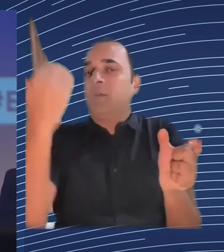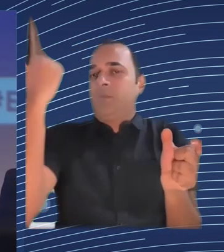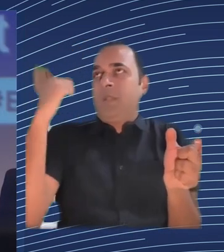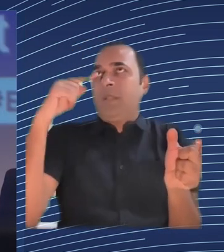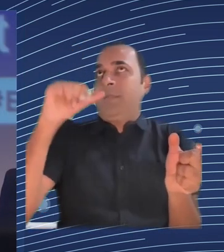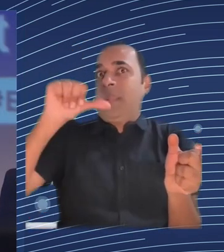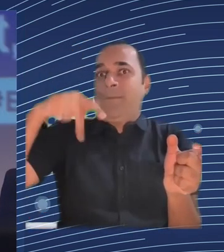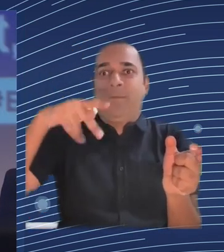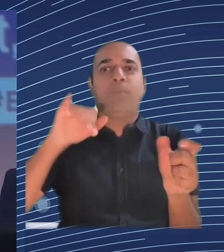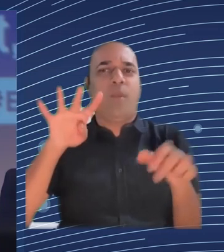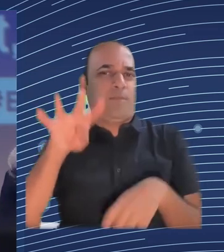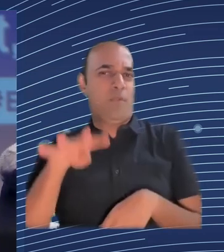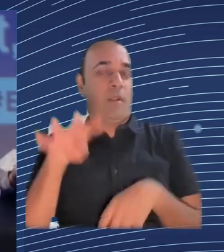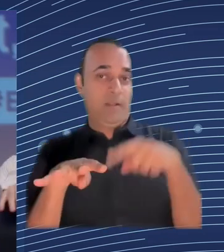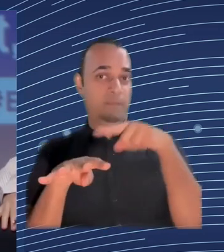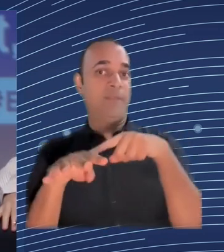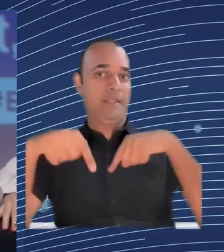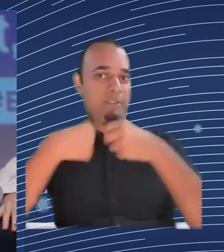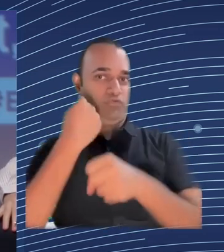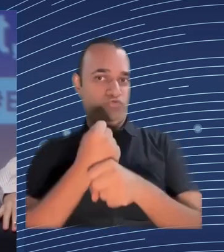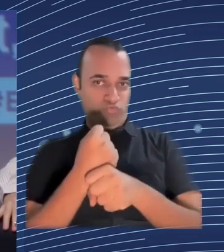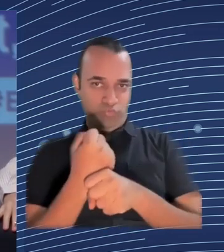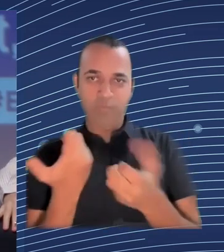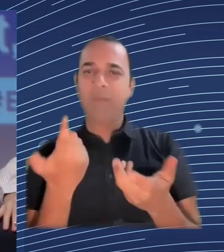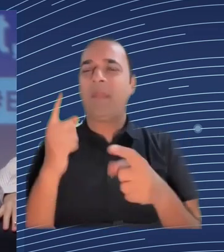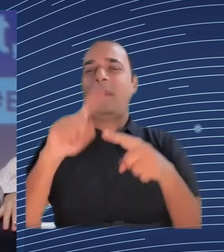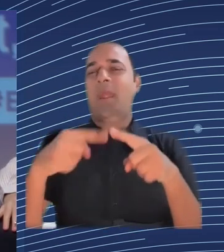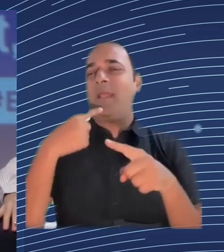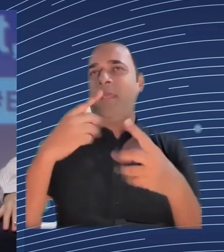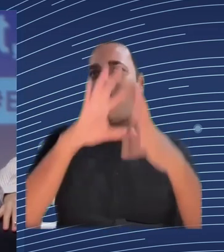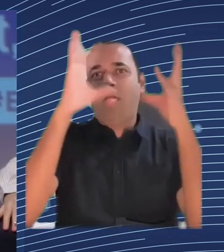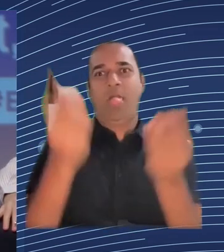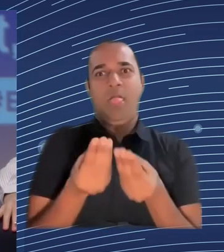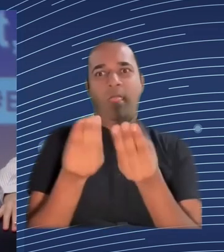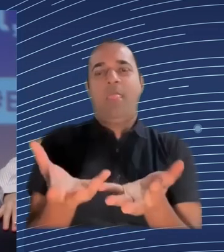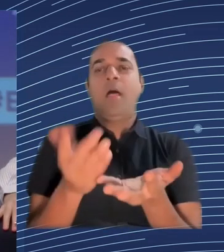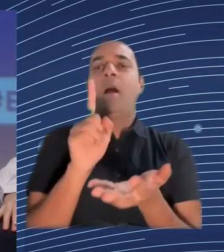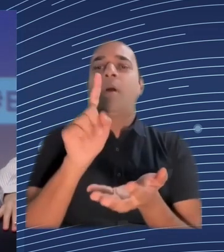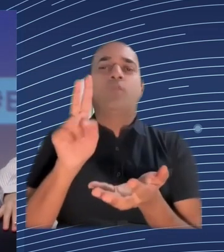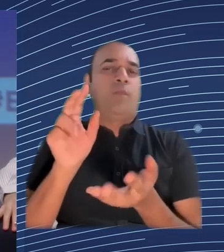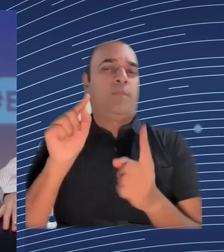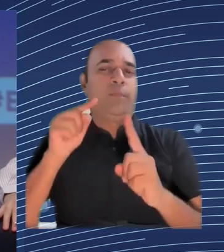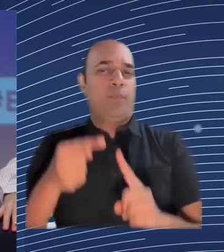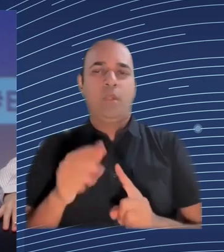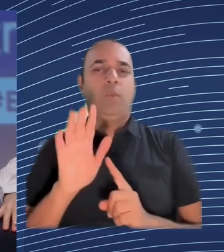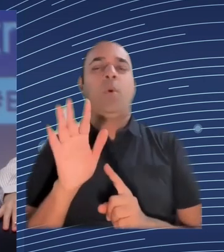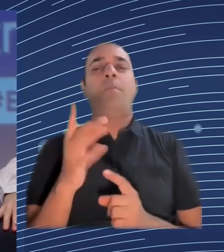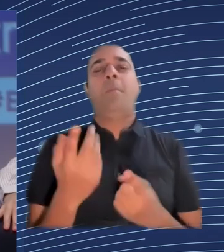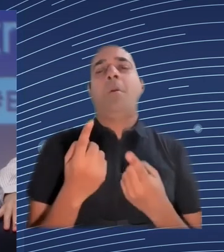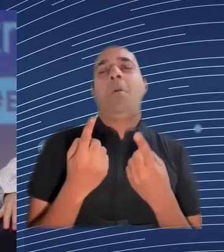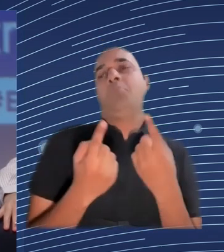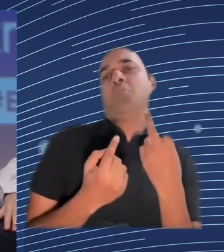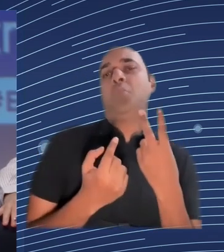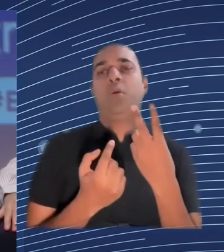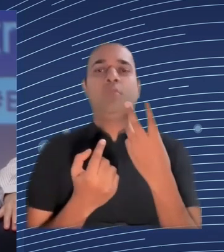important points I think so one of the key points calls for transparency in the use of artificial